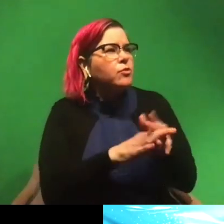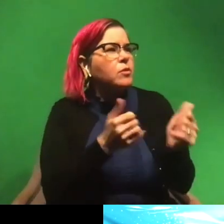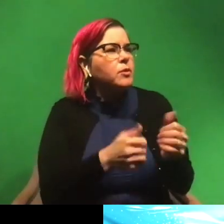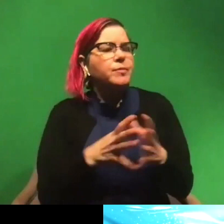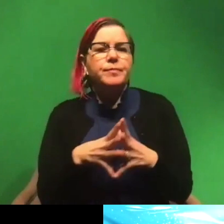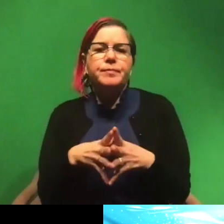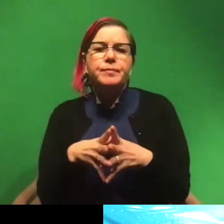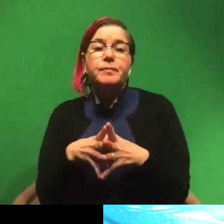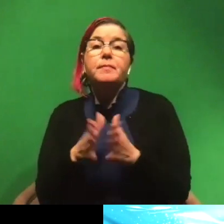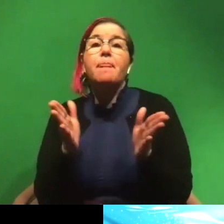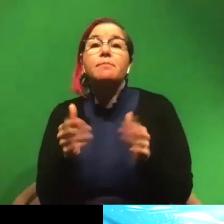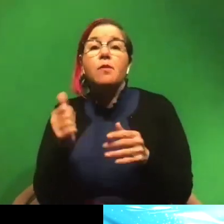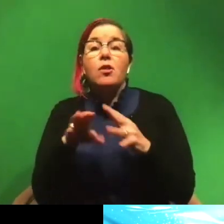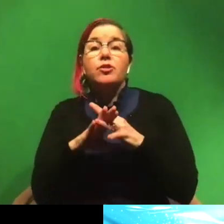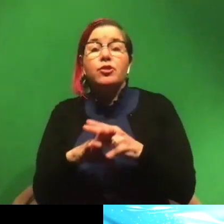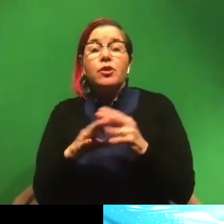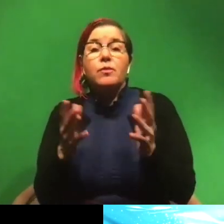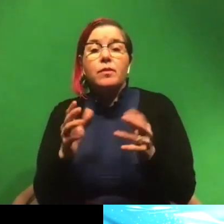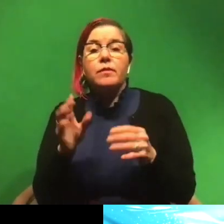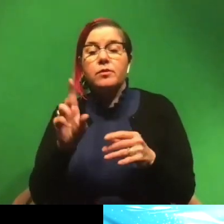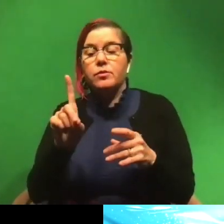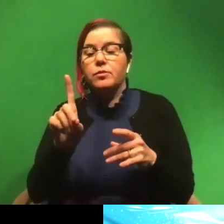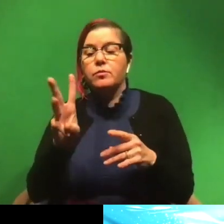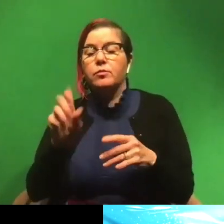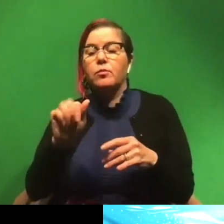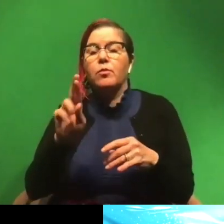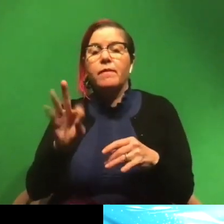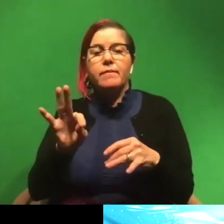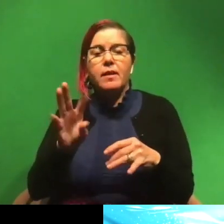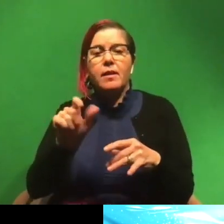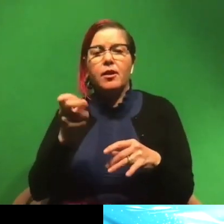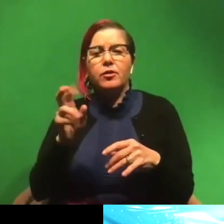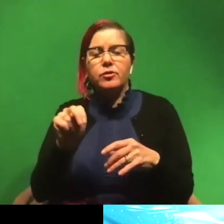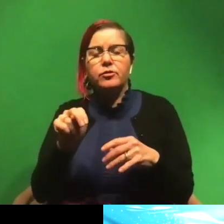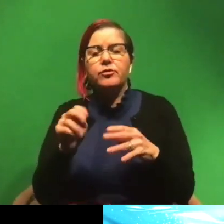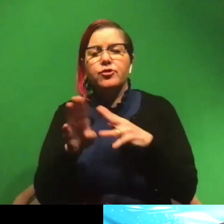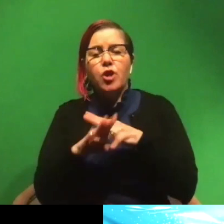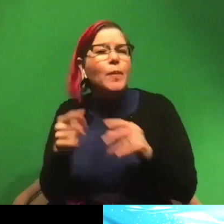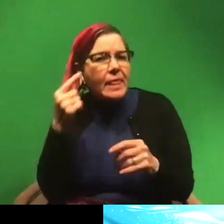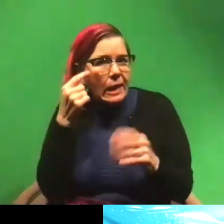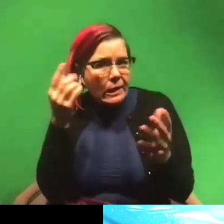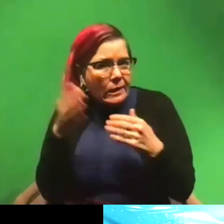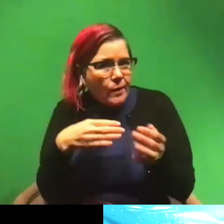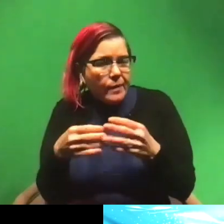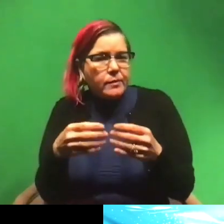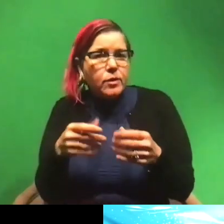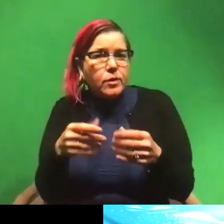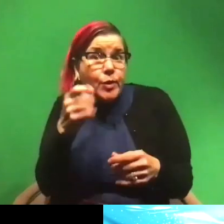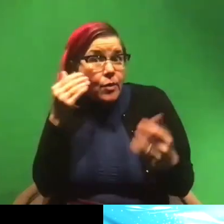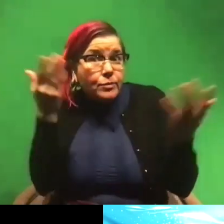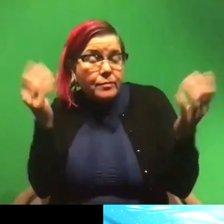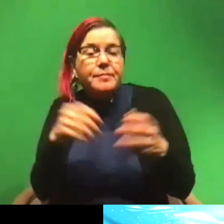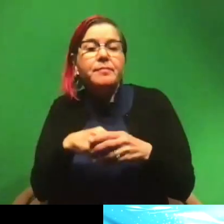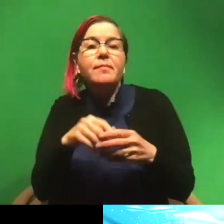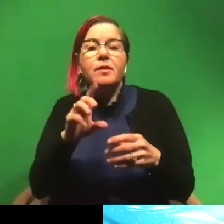The smallest shark is the dwarf lantern shark. We think anyways. Um, who knows? Uh, so the